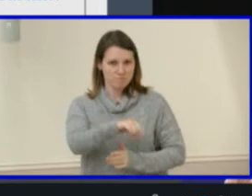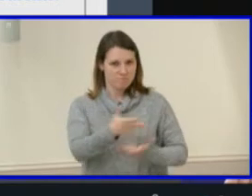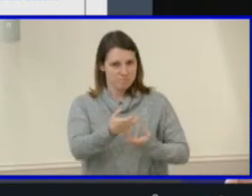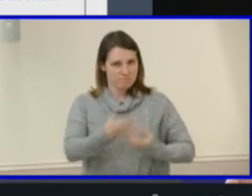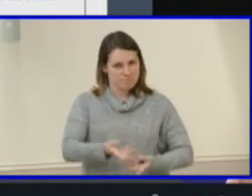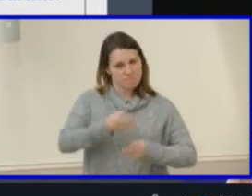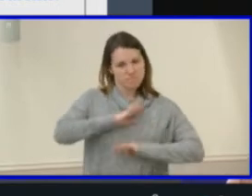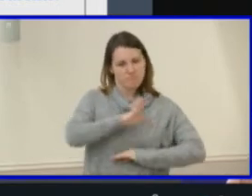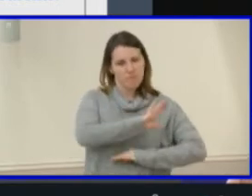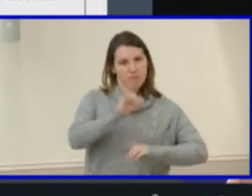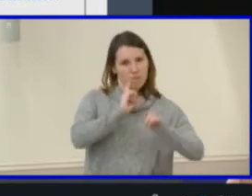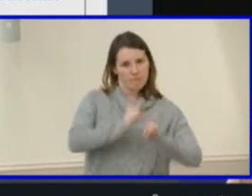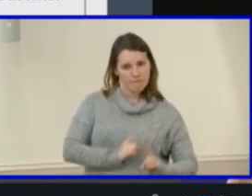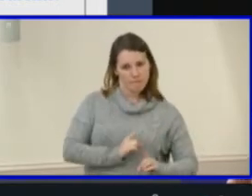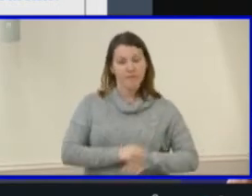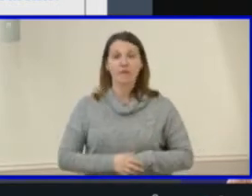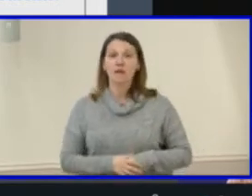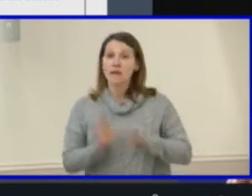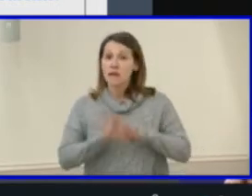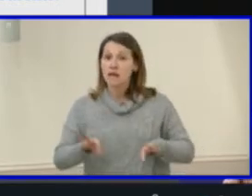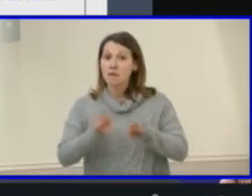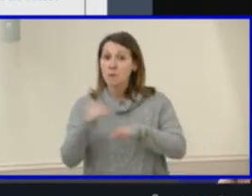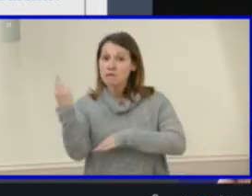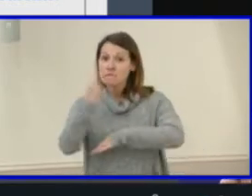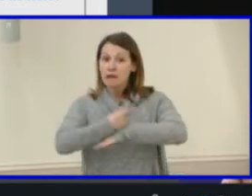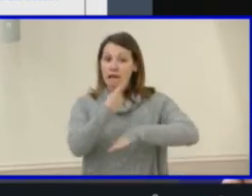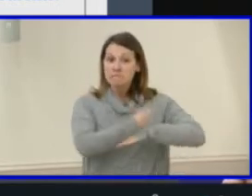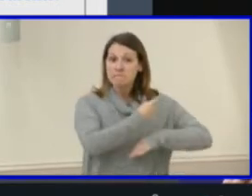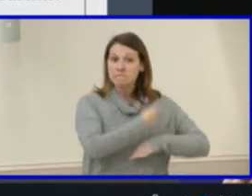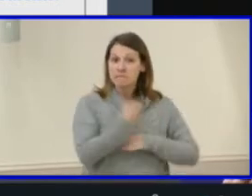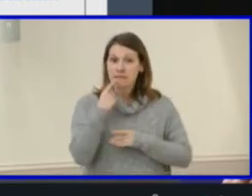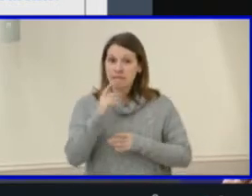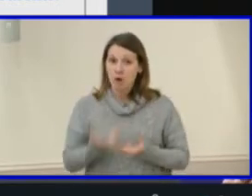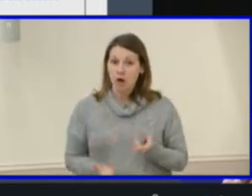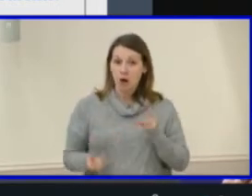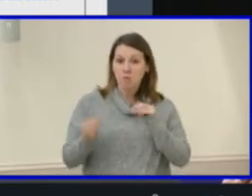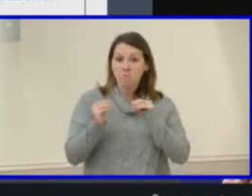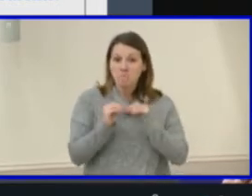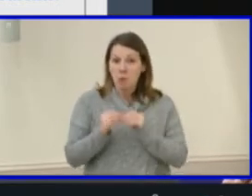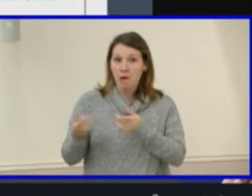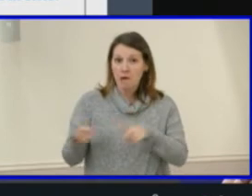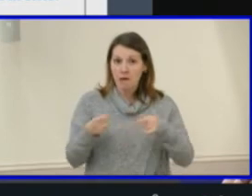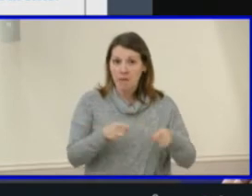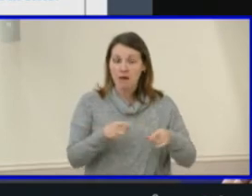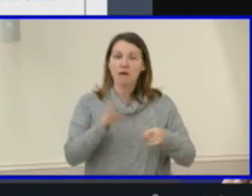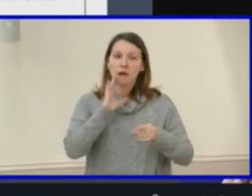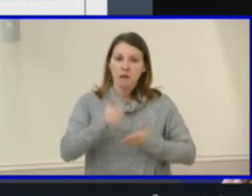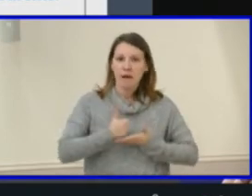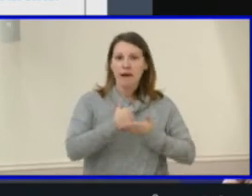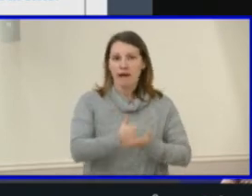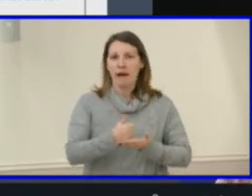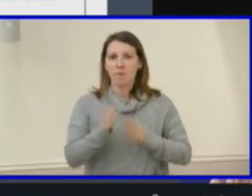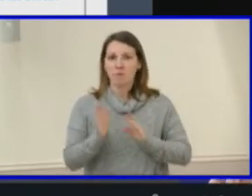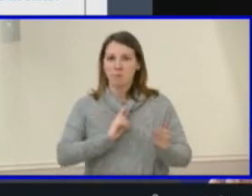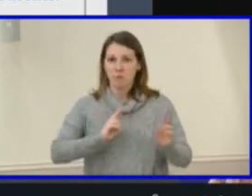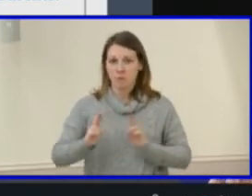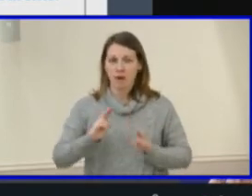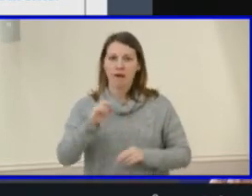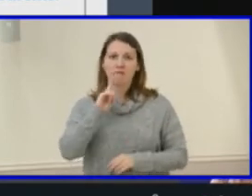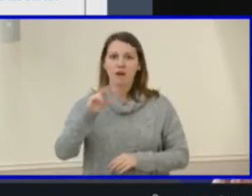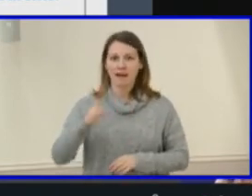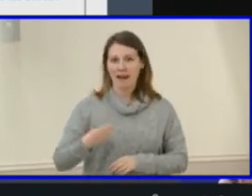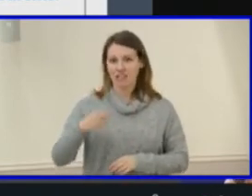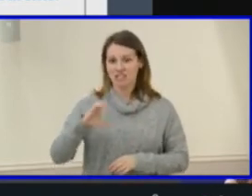Here are some important dates for additional initiatives that will assist in preparing for the HCPS course request window,